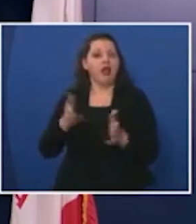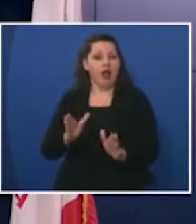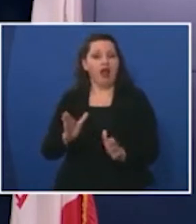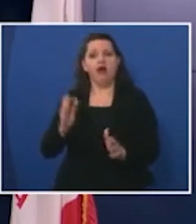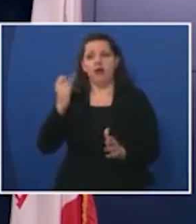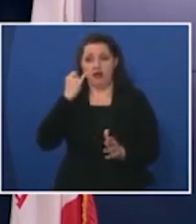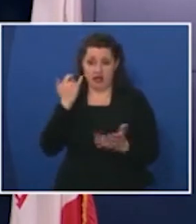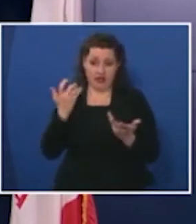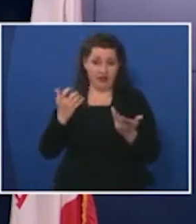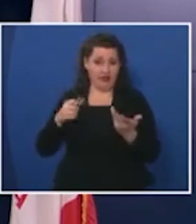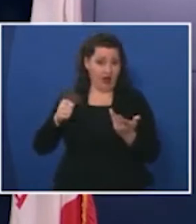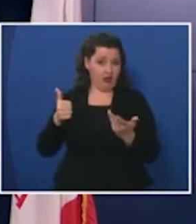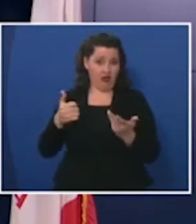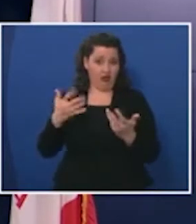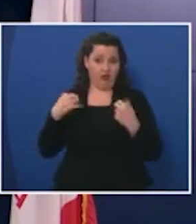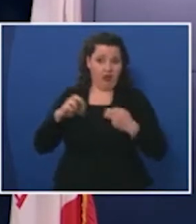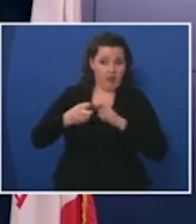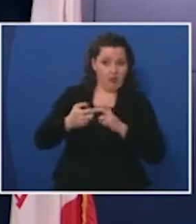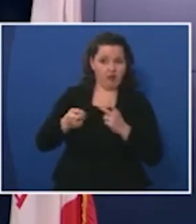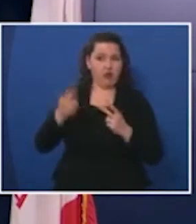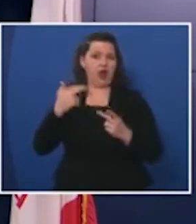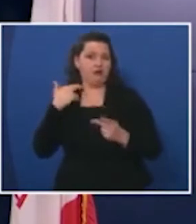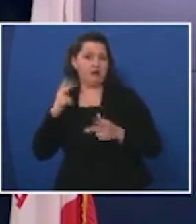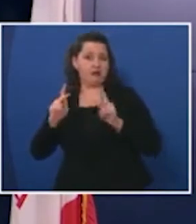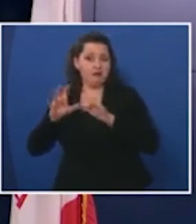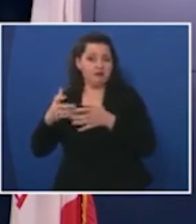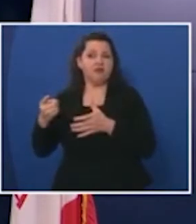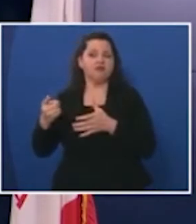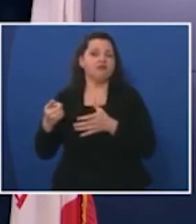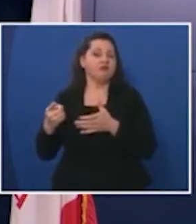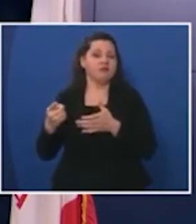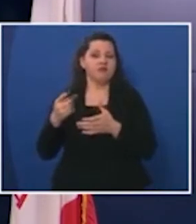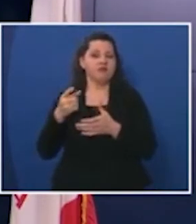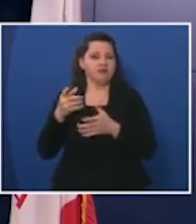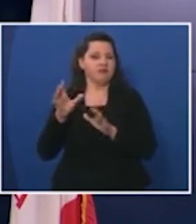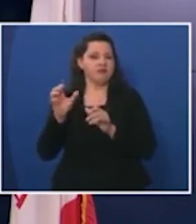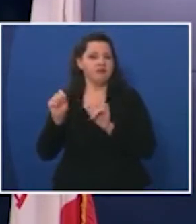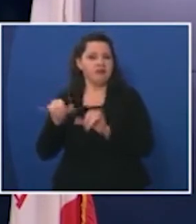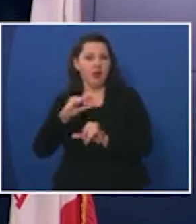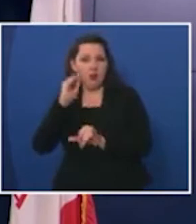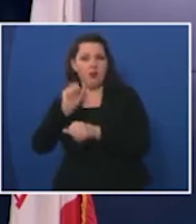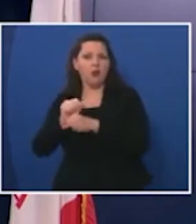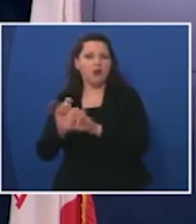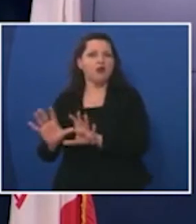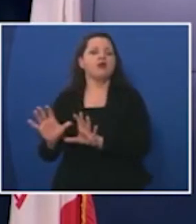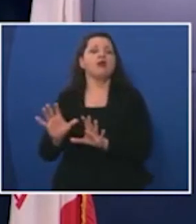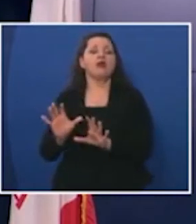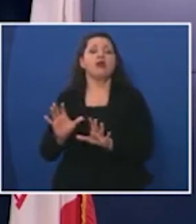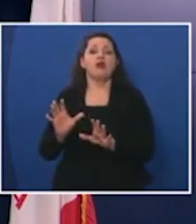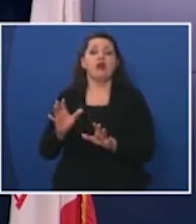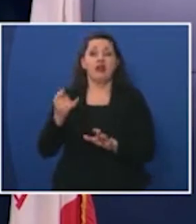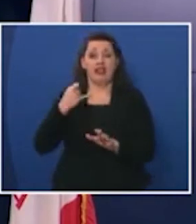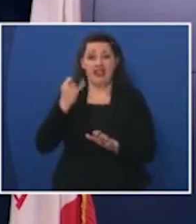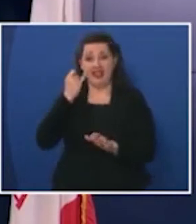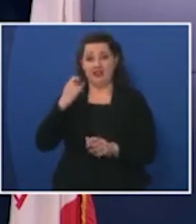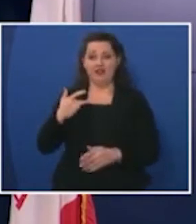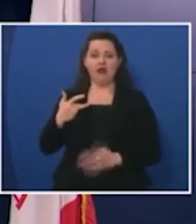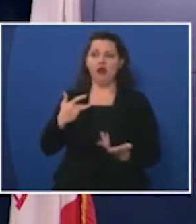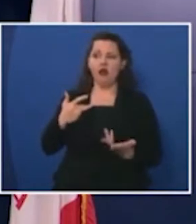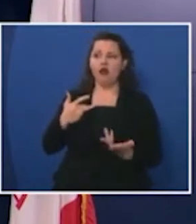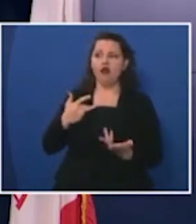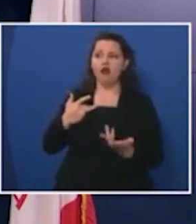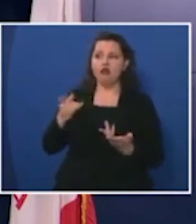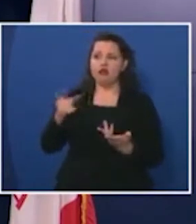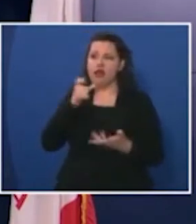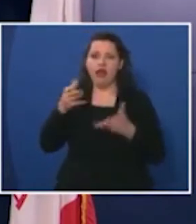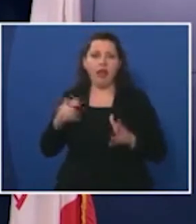they have any underlying conditions and if you feel like you're not getting the response that you um that you feel that you deserve then there's also